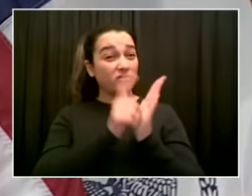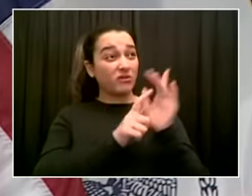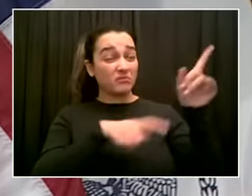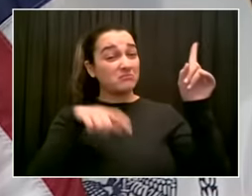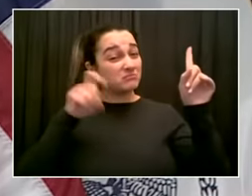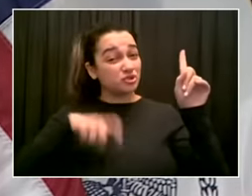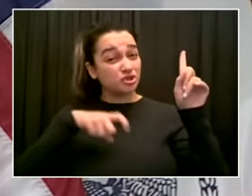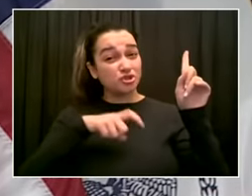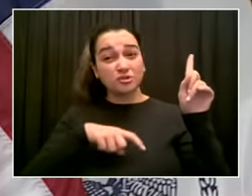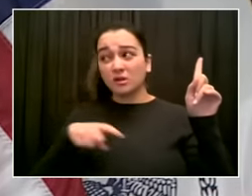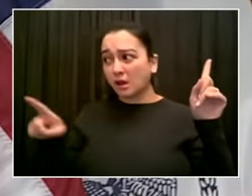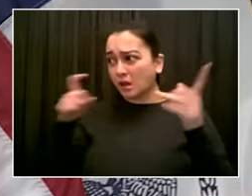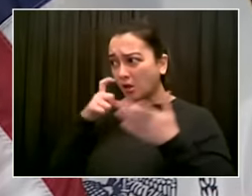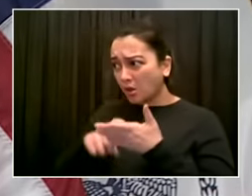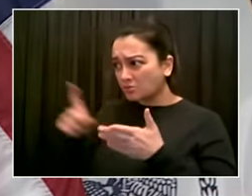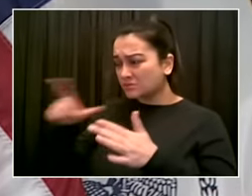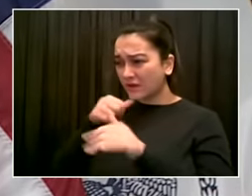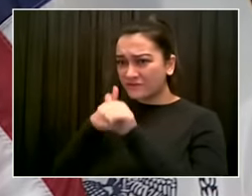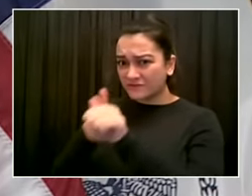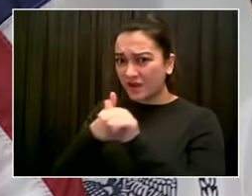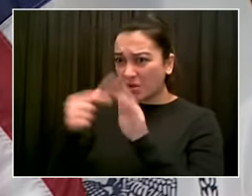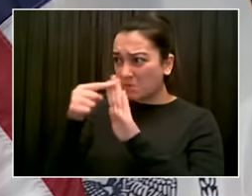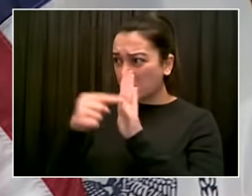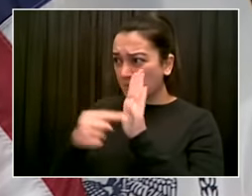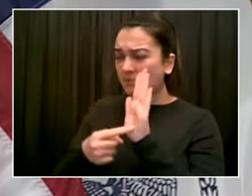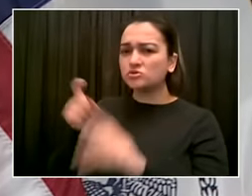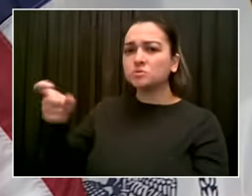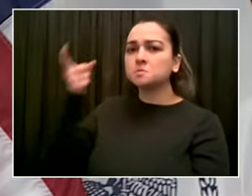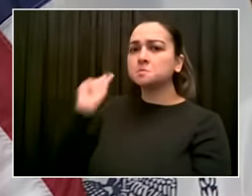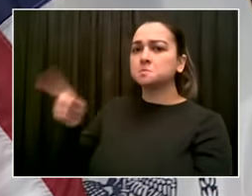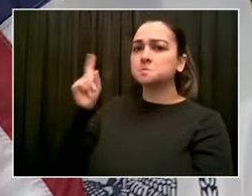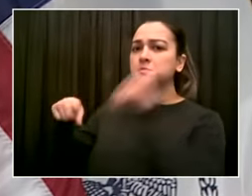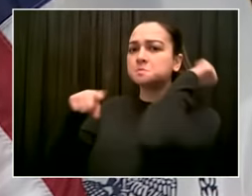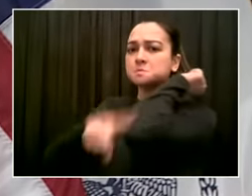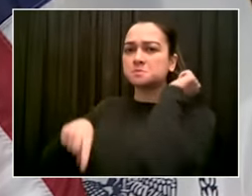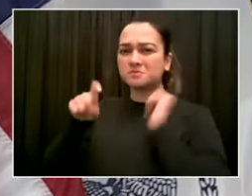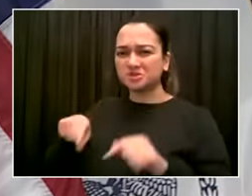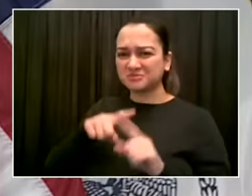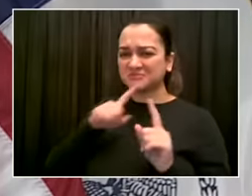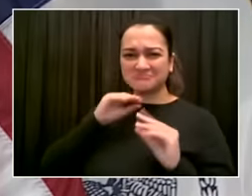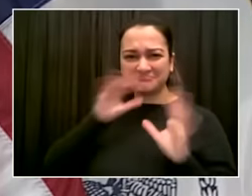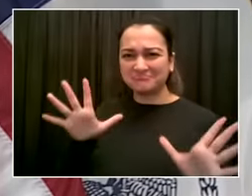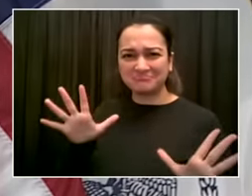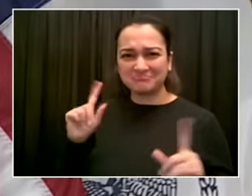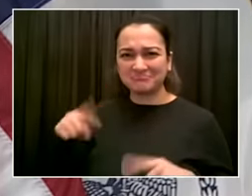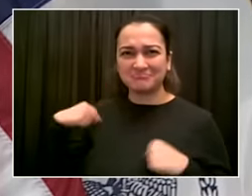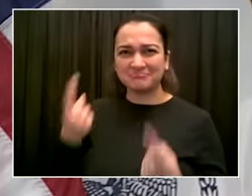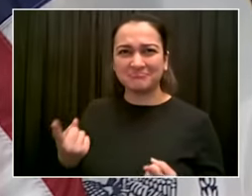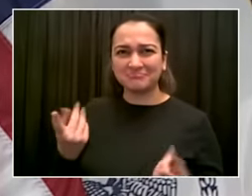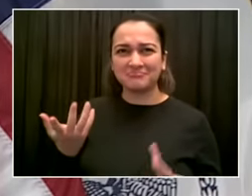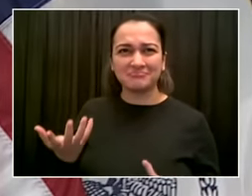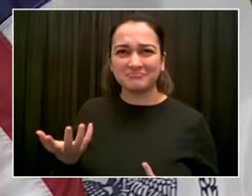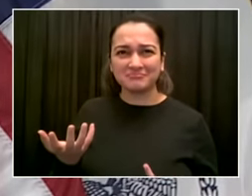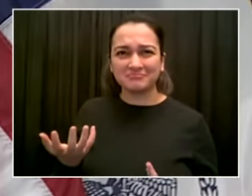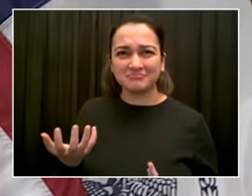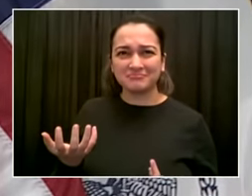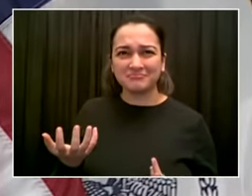is it okay that our society is structured based on wealth in such a way that some people have access and others don't?